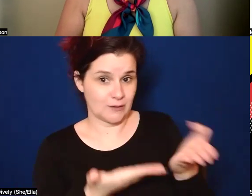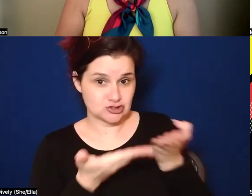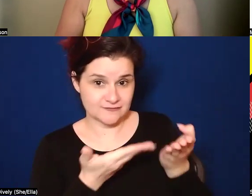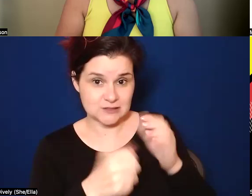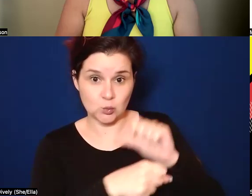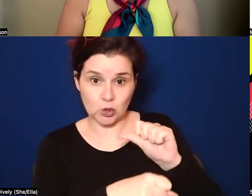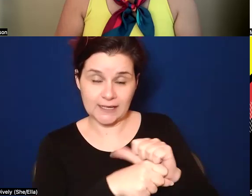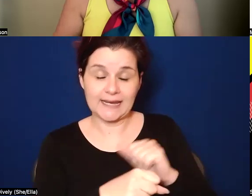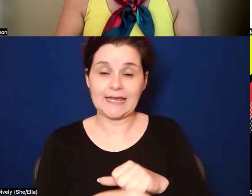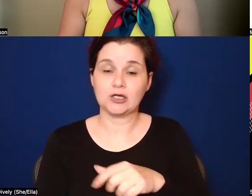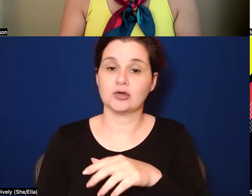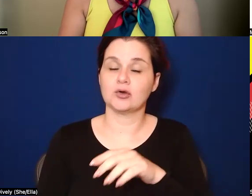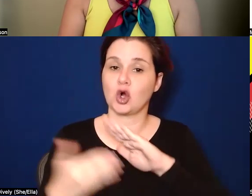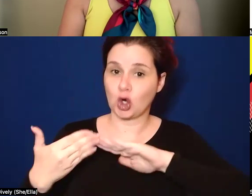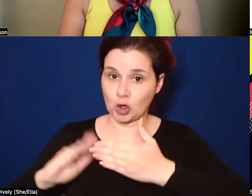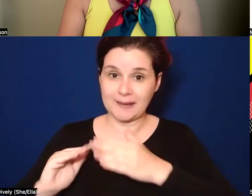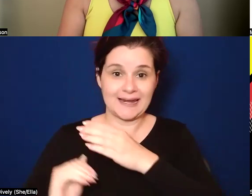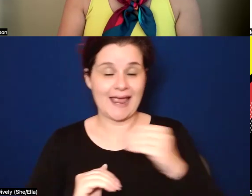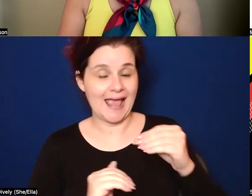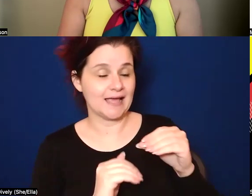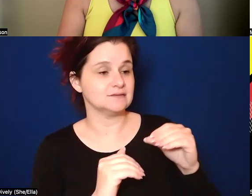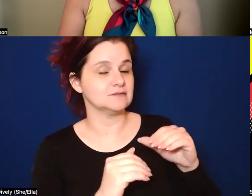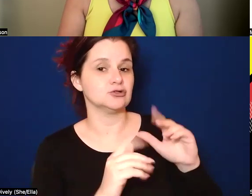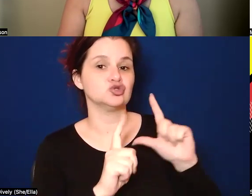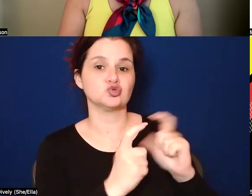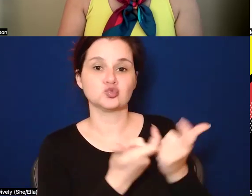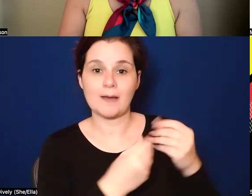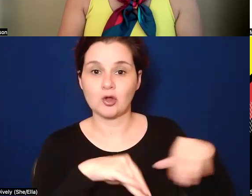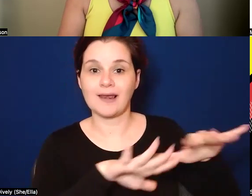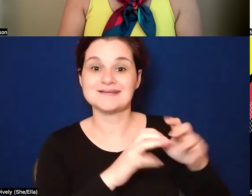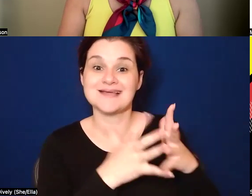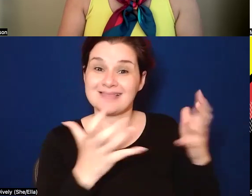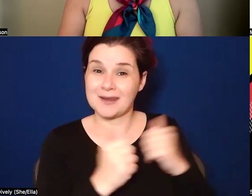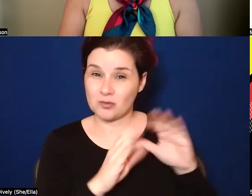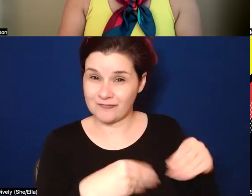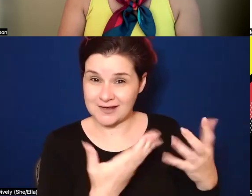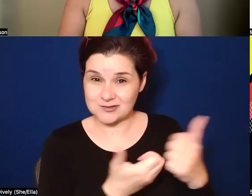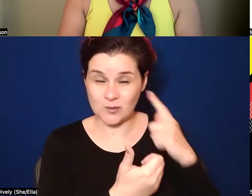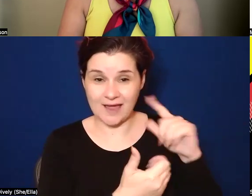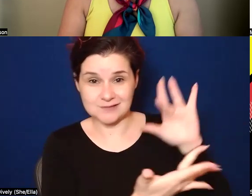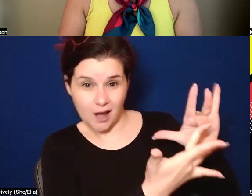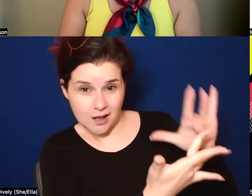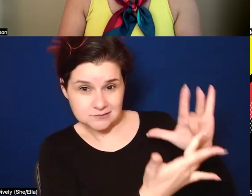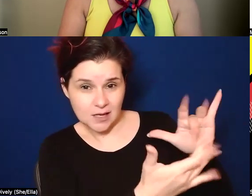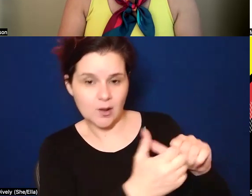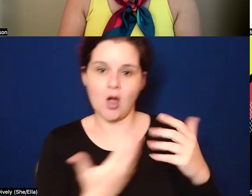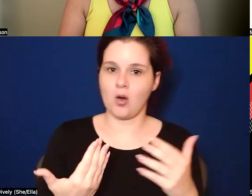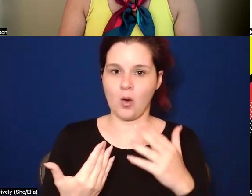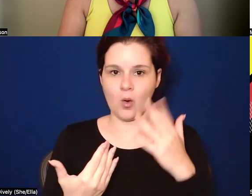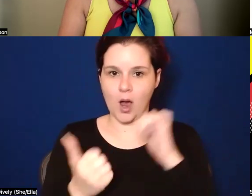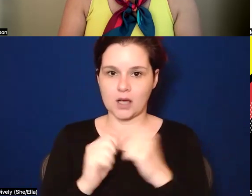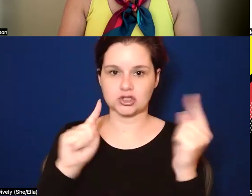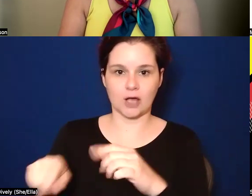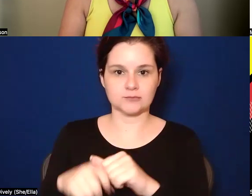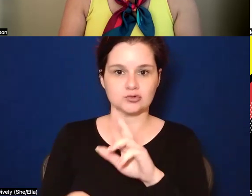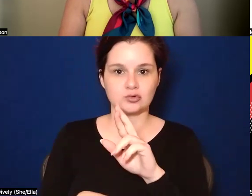in urban and working on tribal lands, um, a lot of providers that we would have to outsource to would say, well, how come she can't go to the